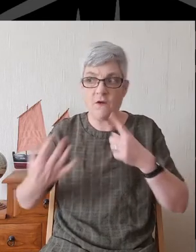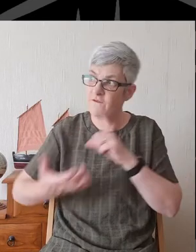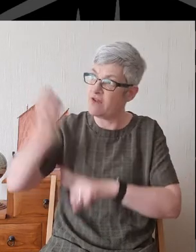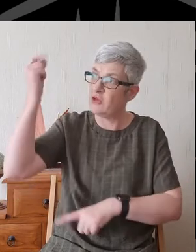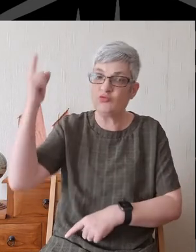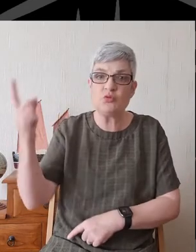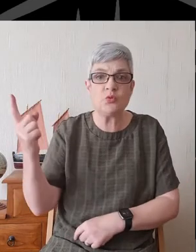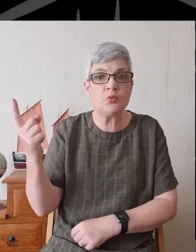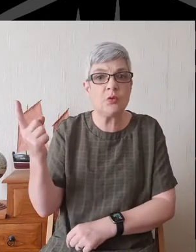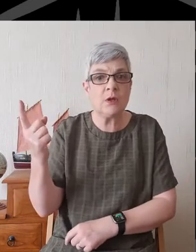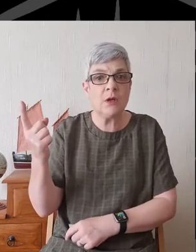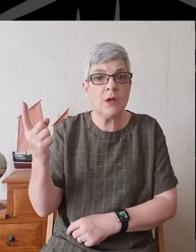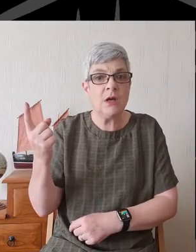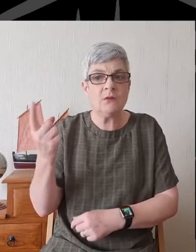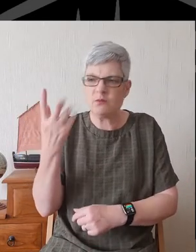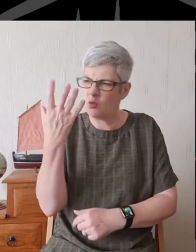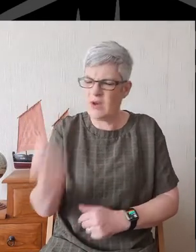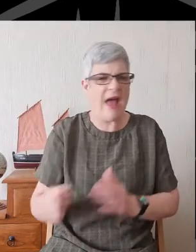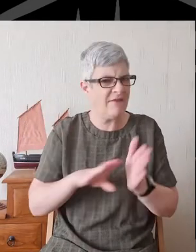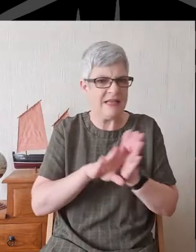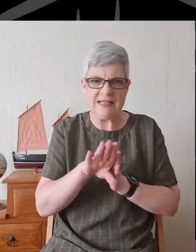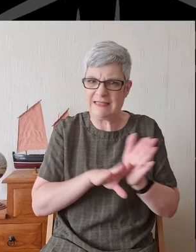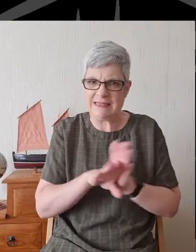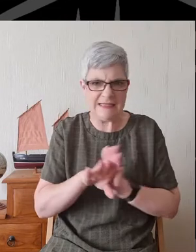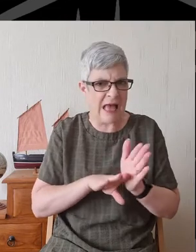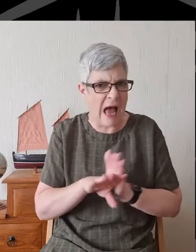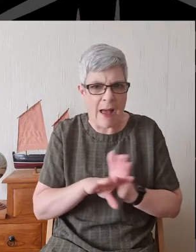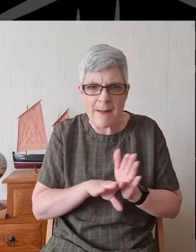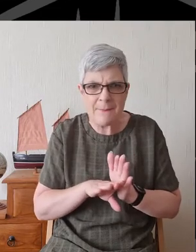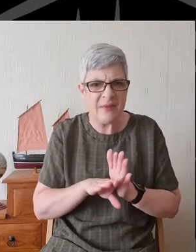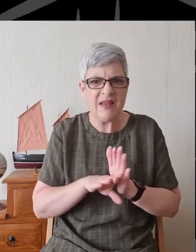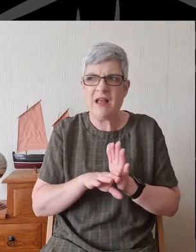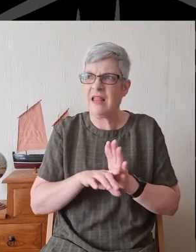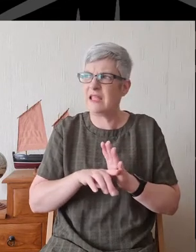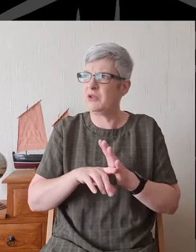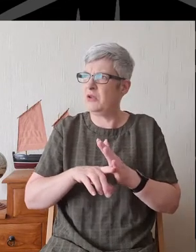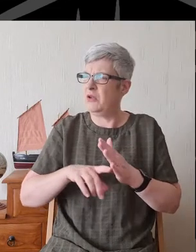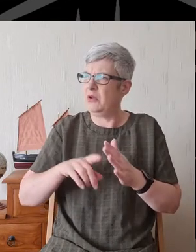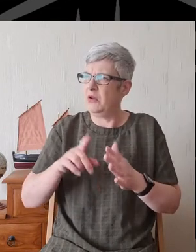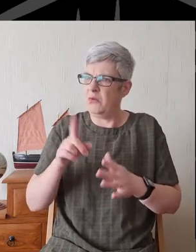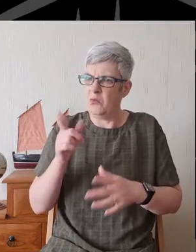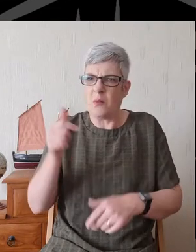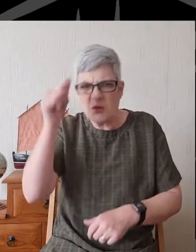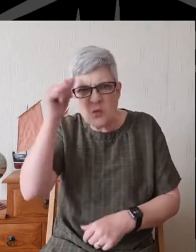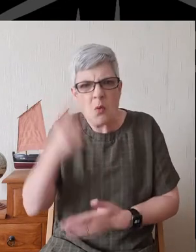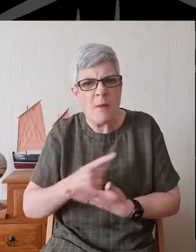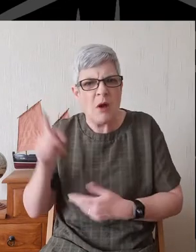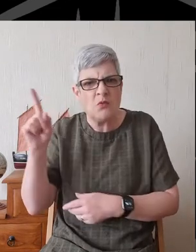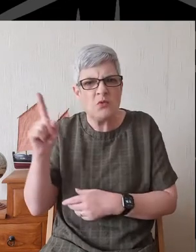You've not set us an exam that depends on our own interest in you, our own goodness, our own worthiness.